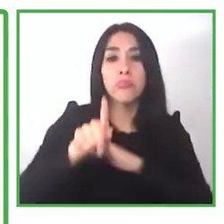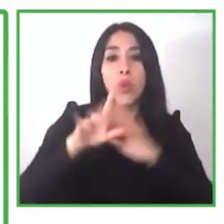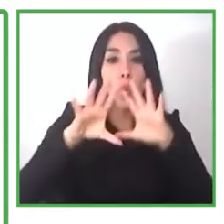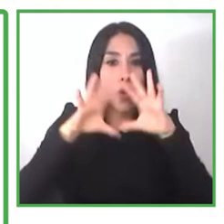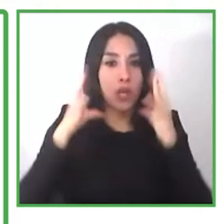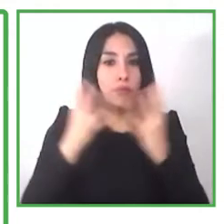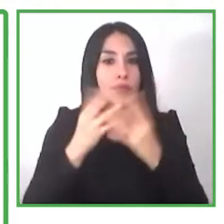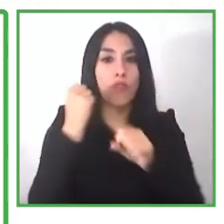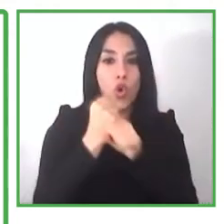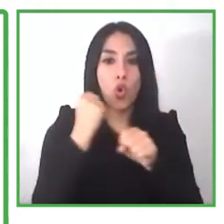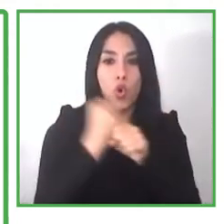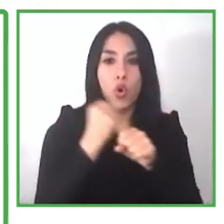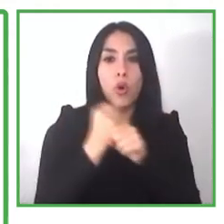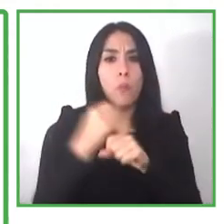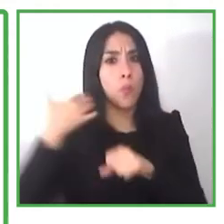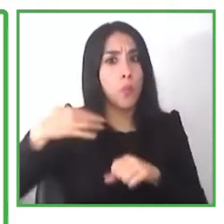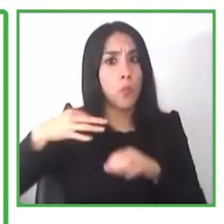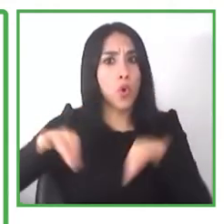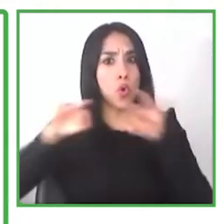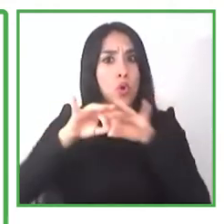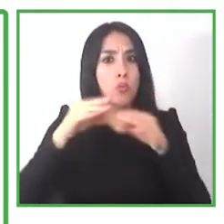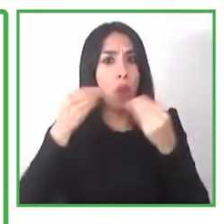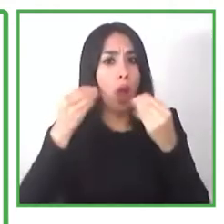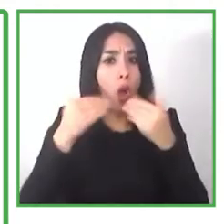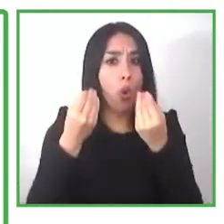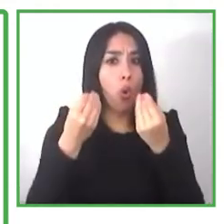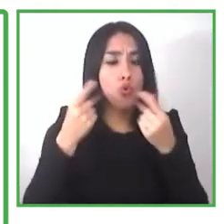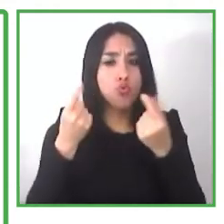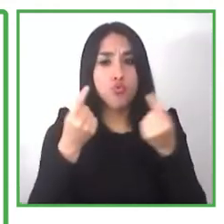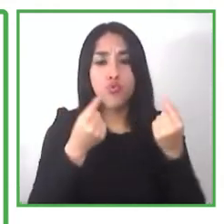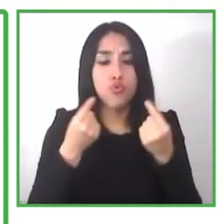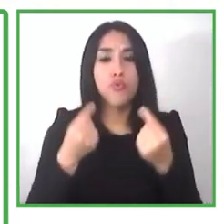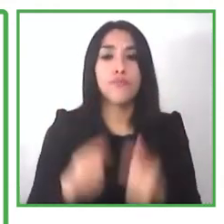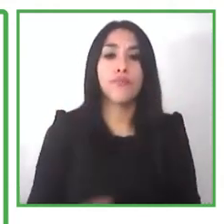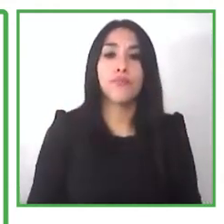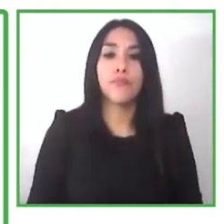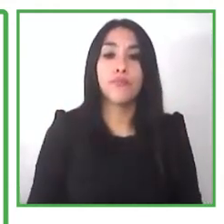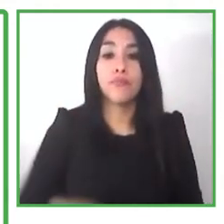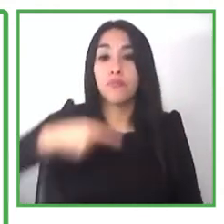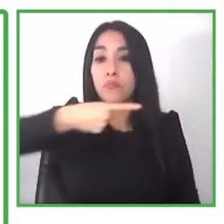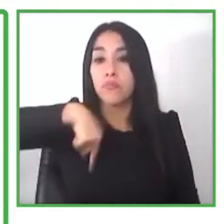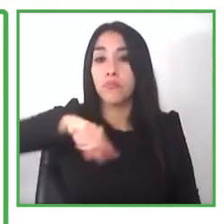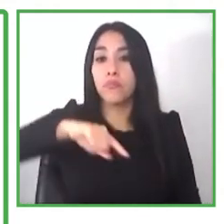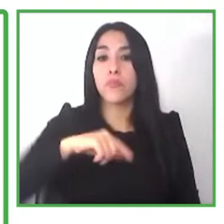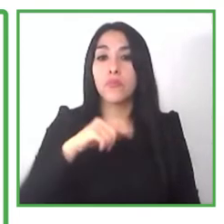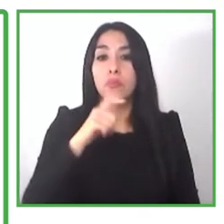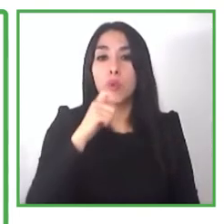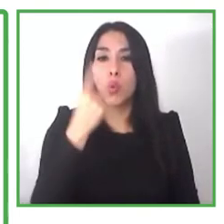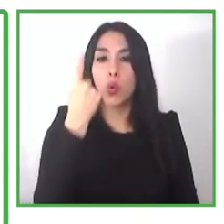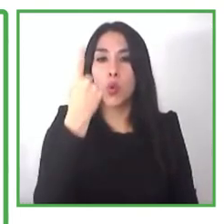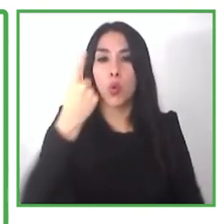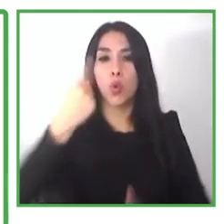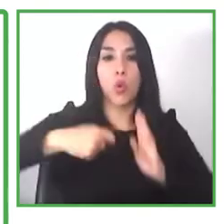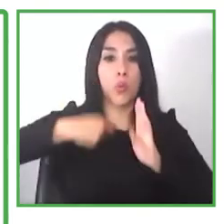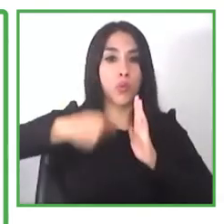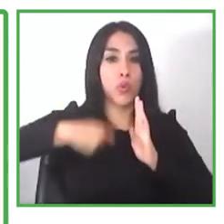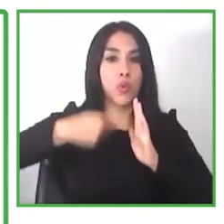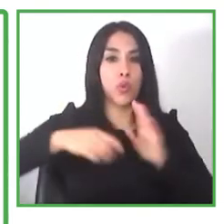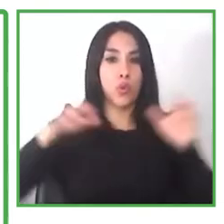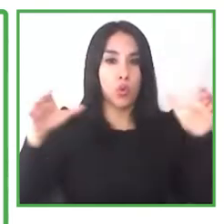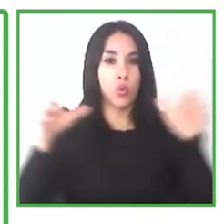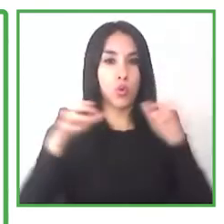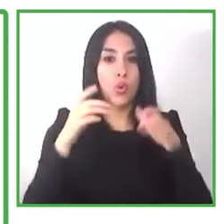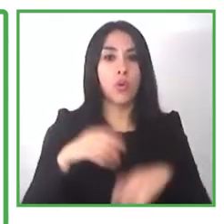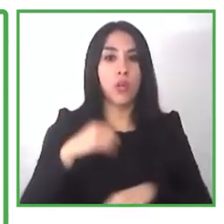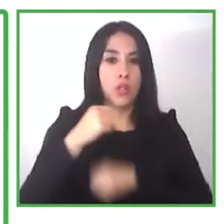life skills and work readiness training program um we have five intakes per year at the living link training center